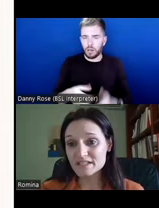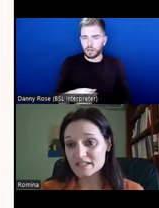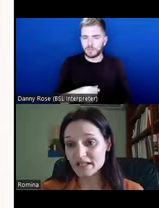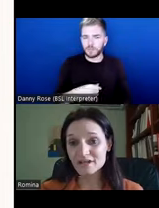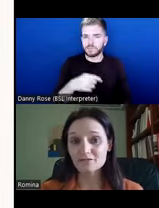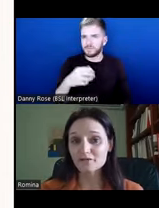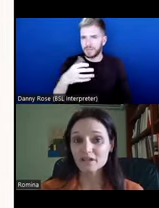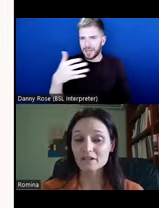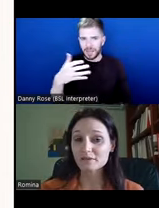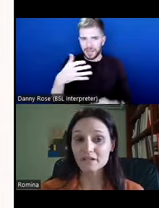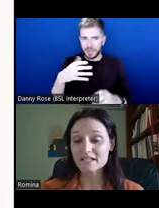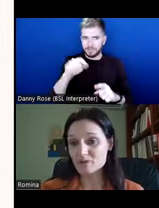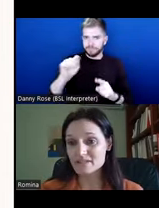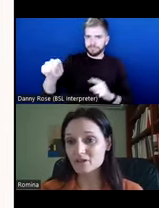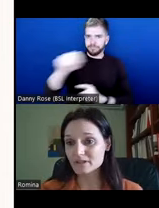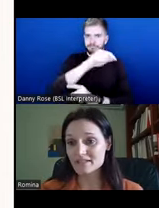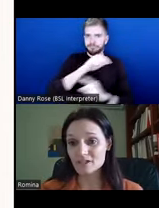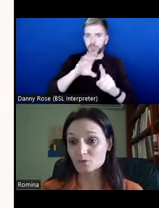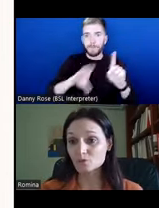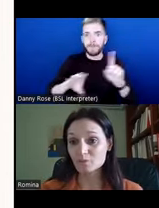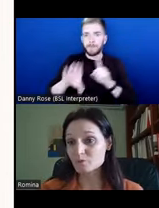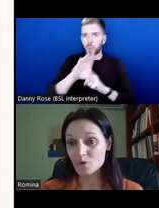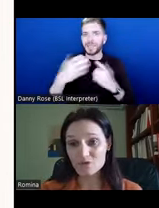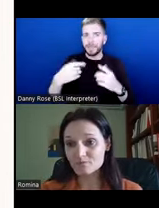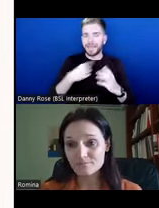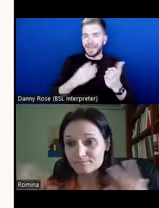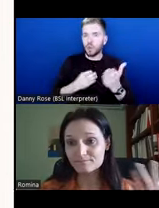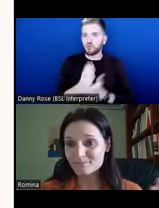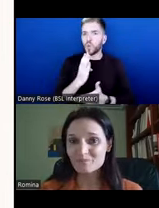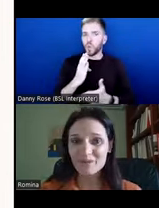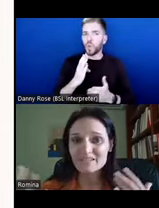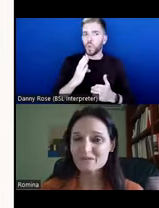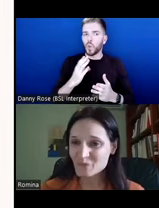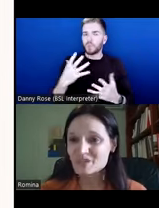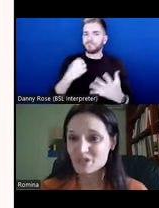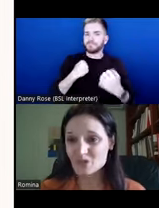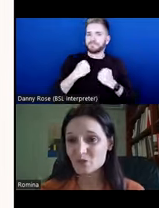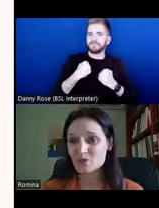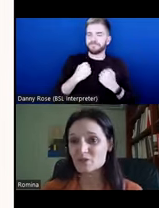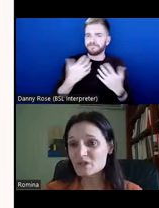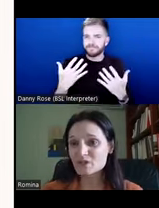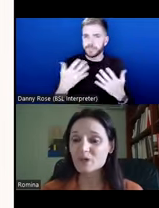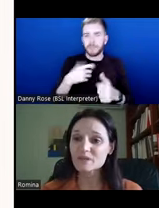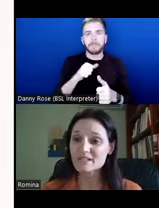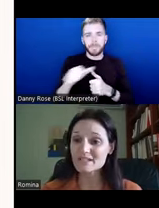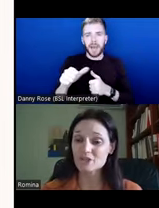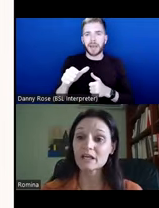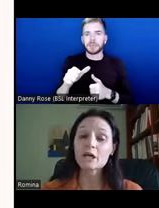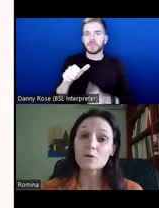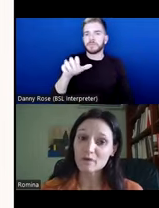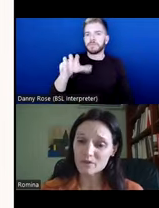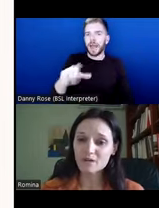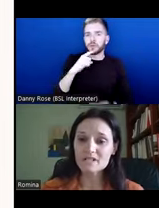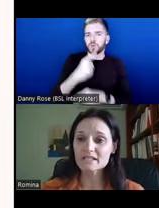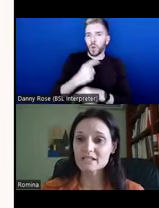communities that have experienced colonization would be best positioned to speak on decolonization.